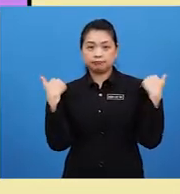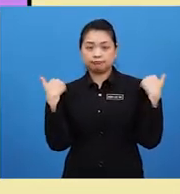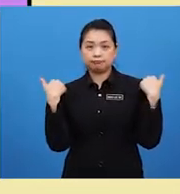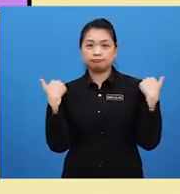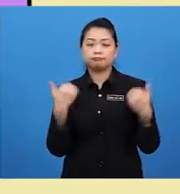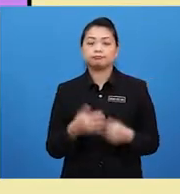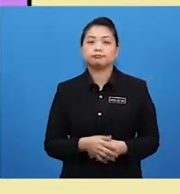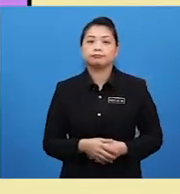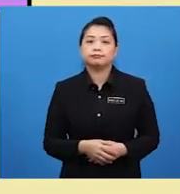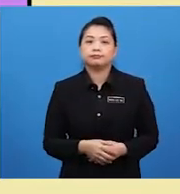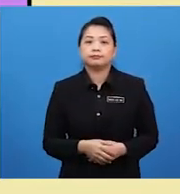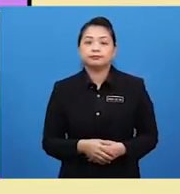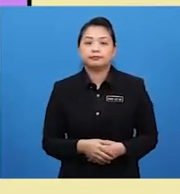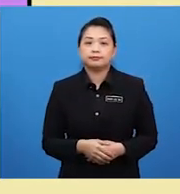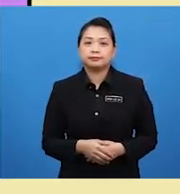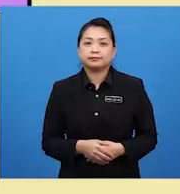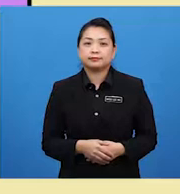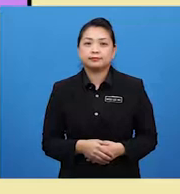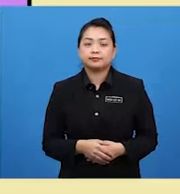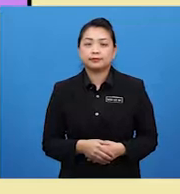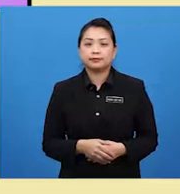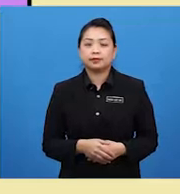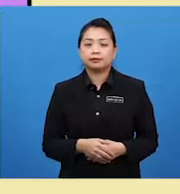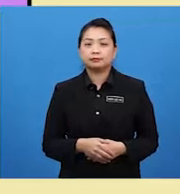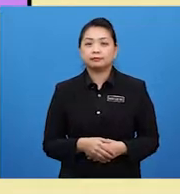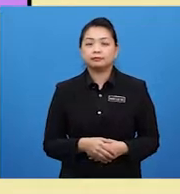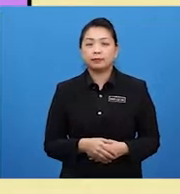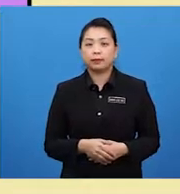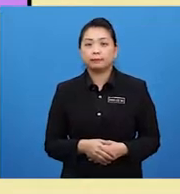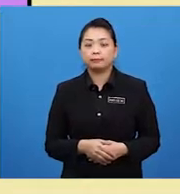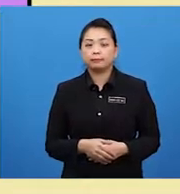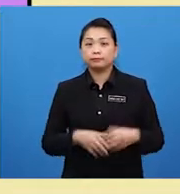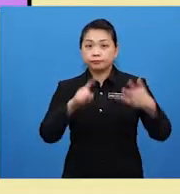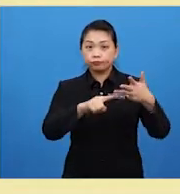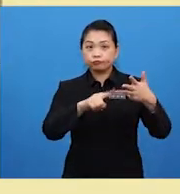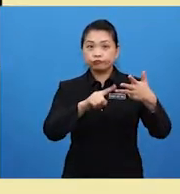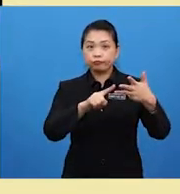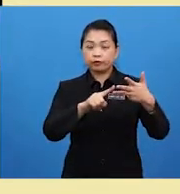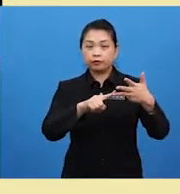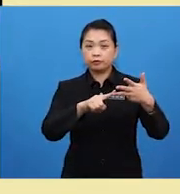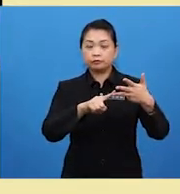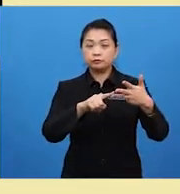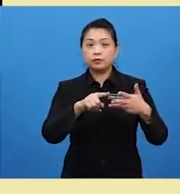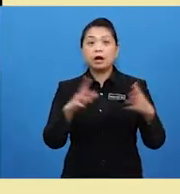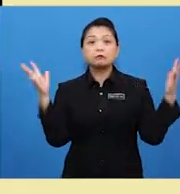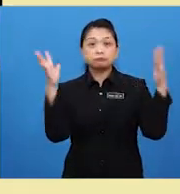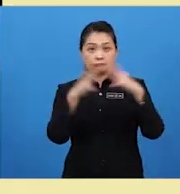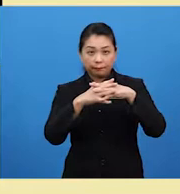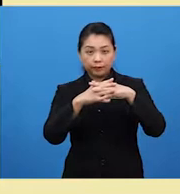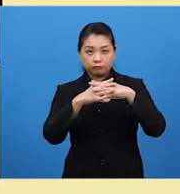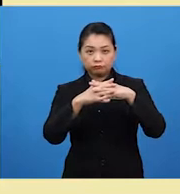Ticket Office. Moving on to the fourth advert. Rugby.